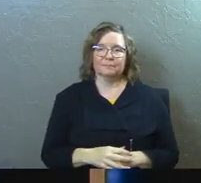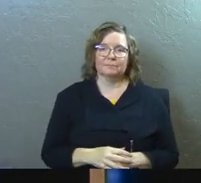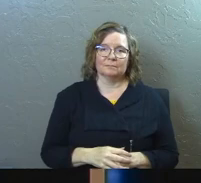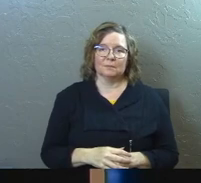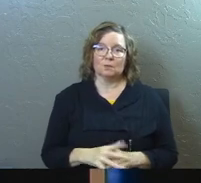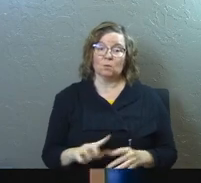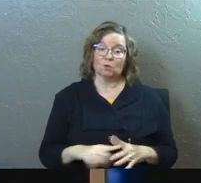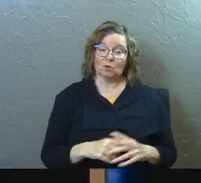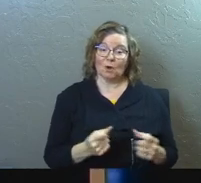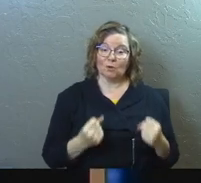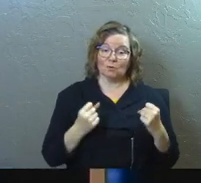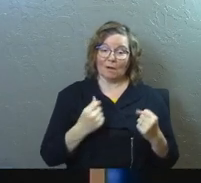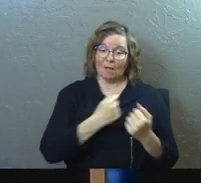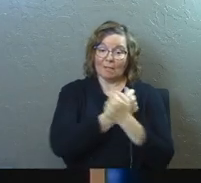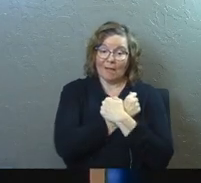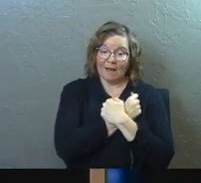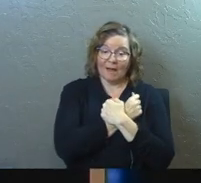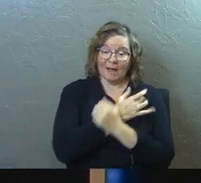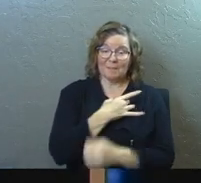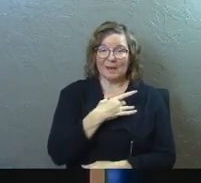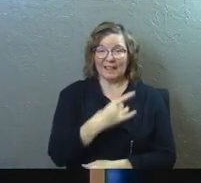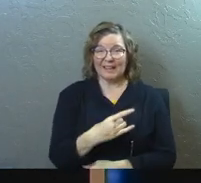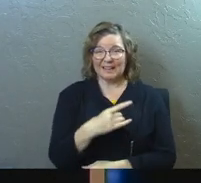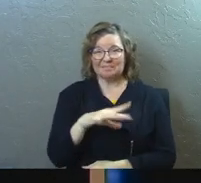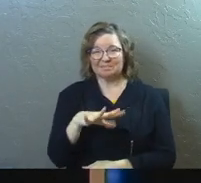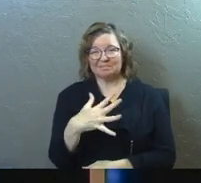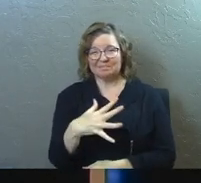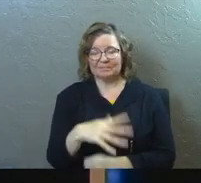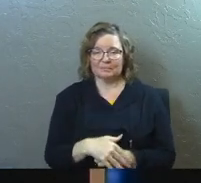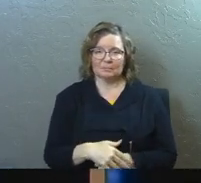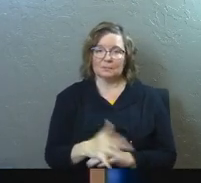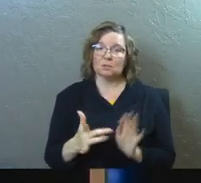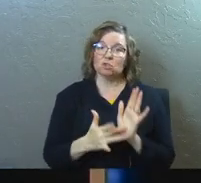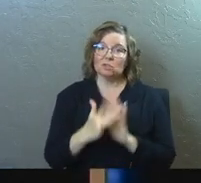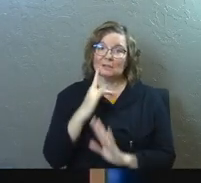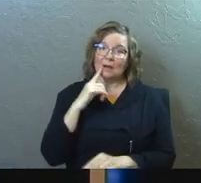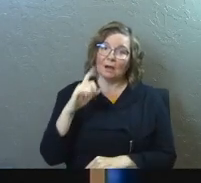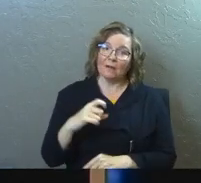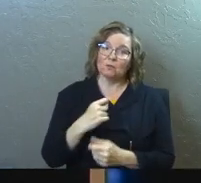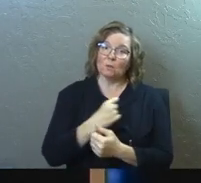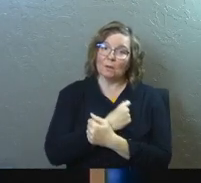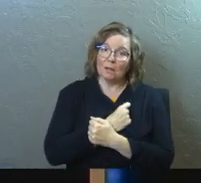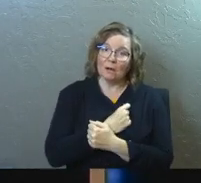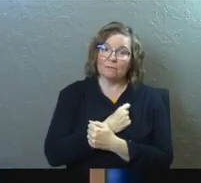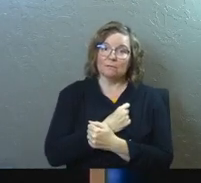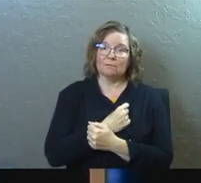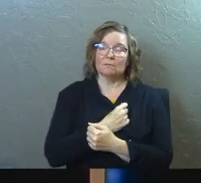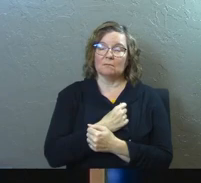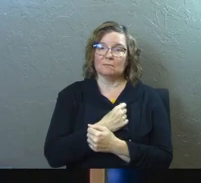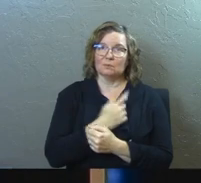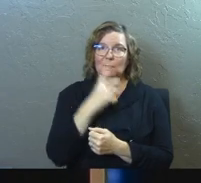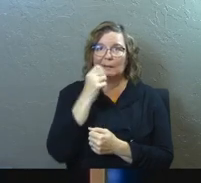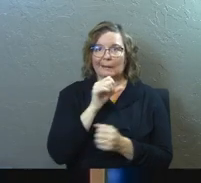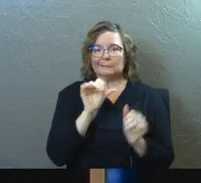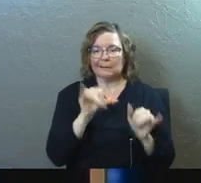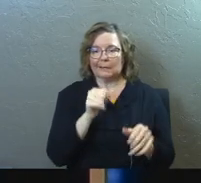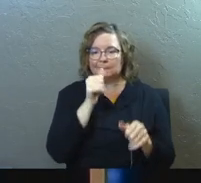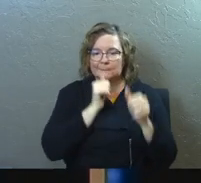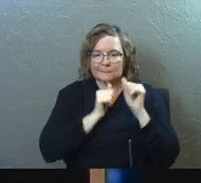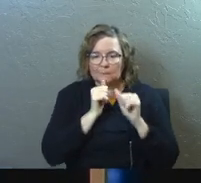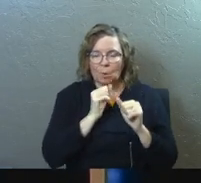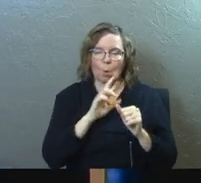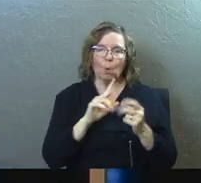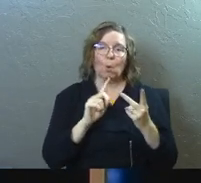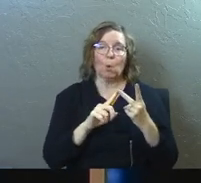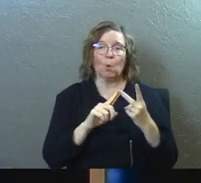don't like you. Jesus says I have to love you, so I guess I'm in this. Or we'll stick in it for the kids.